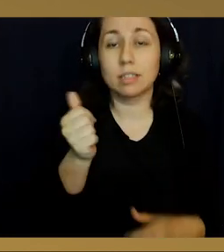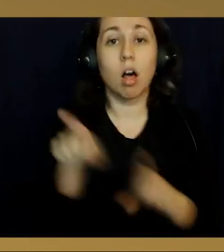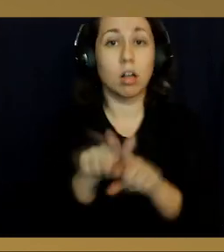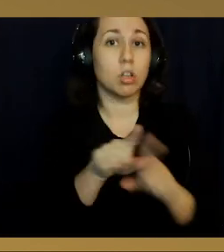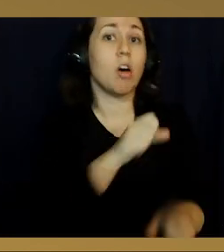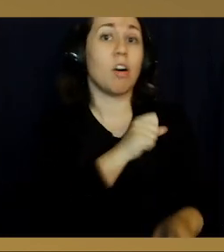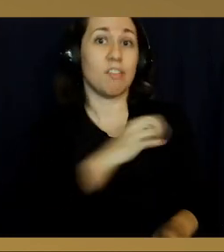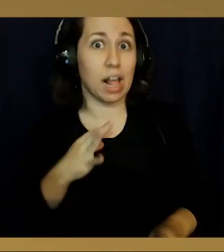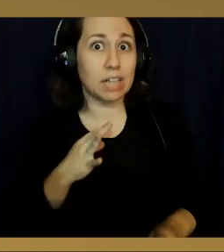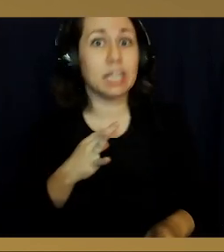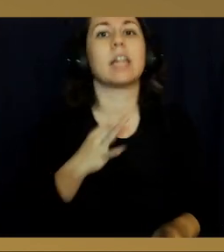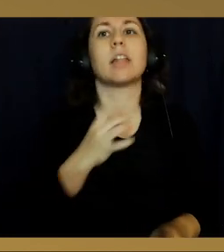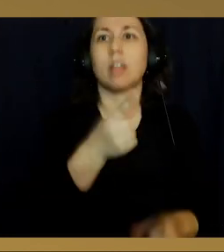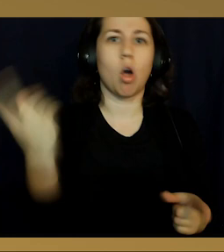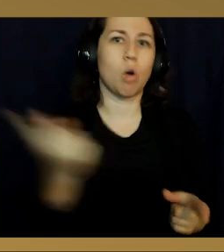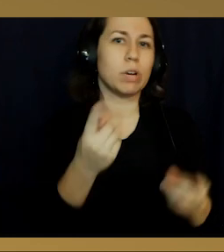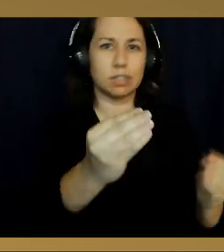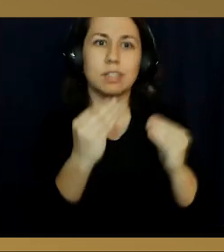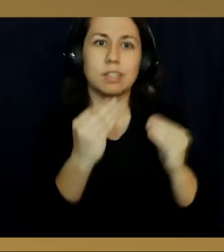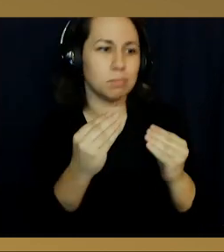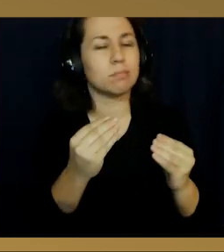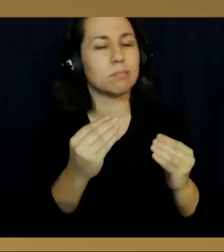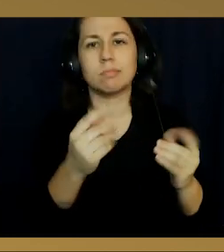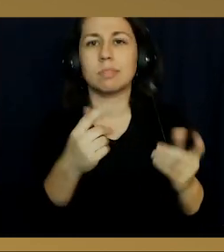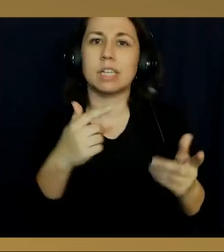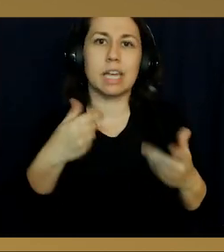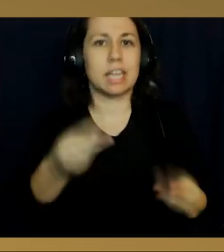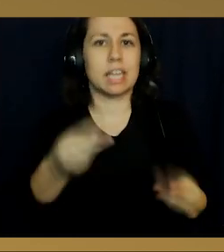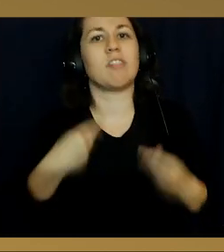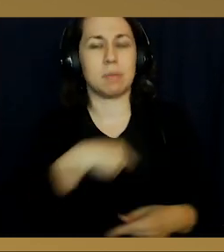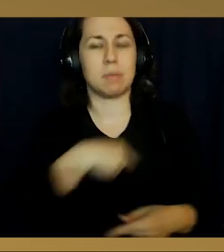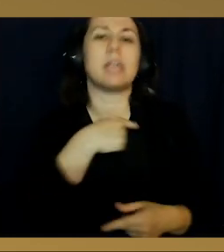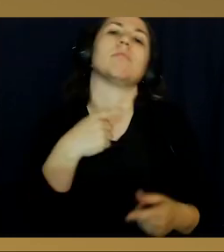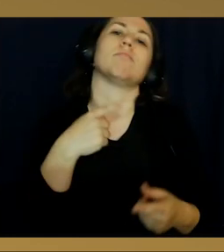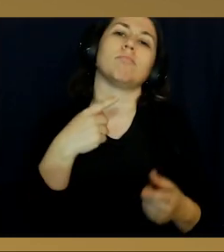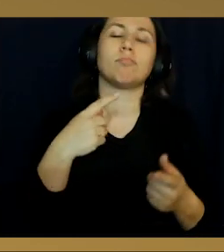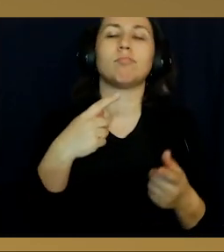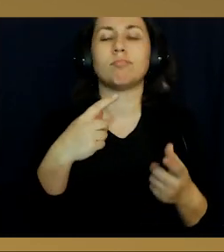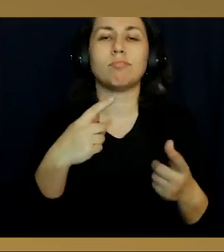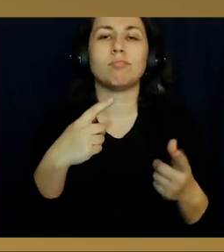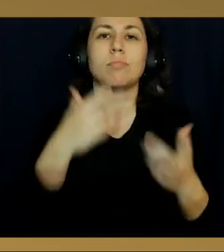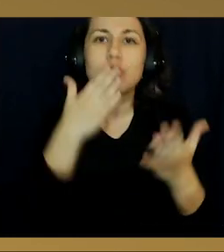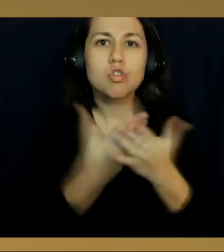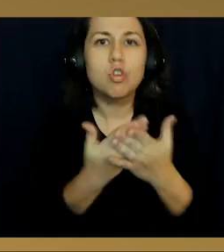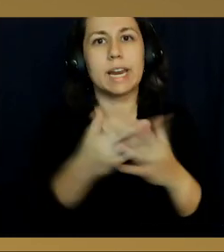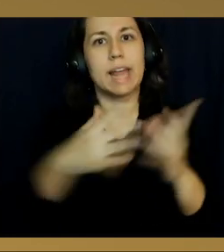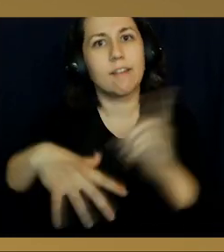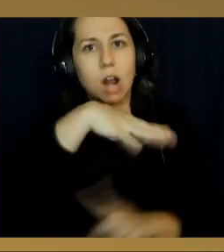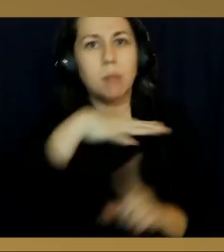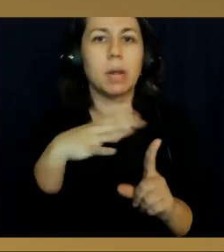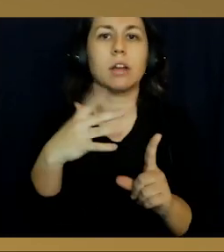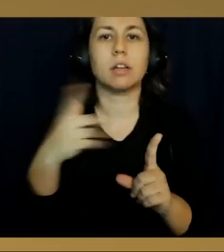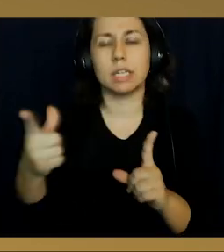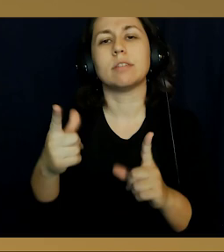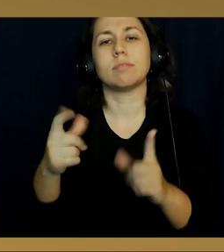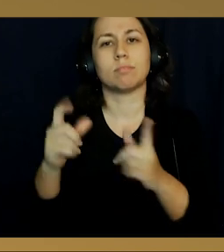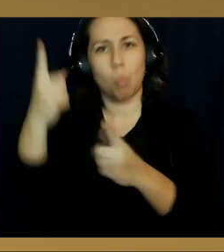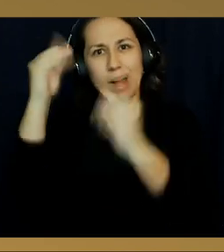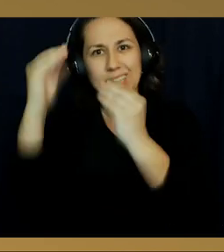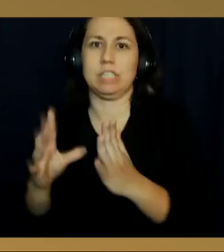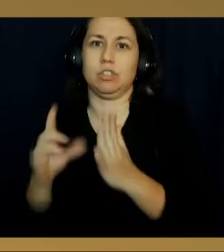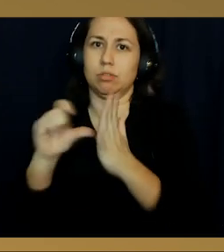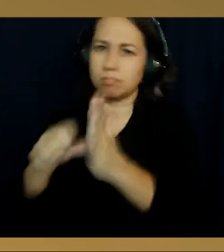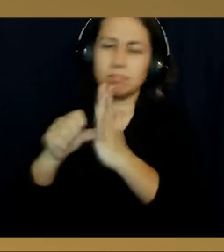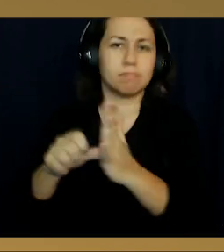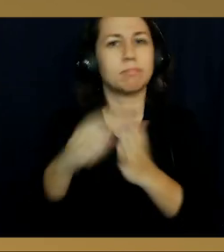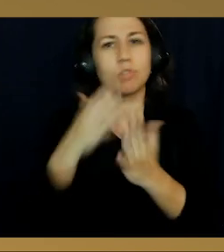me and always pushing me to do my best. And to the faculty at Godine's, who always provided a nurturing environment, especially Mr. Tenna, my ASB advisor,